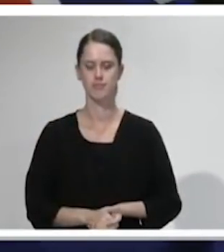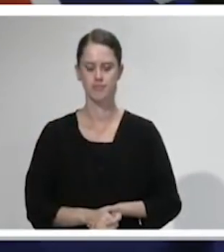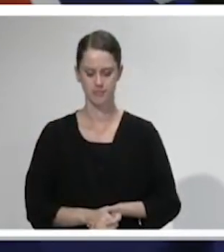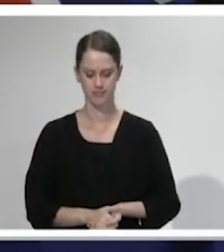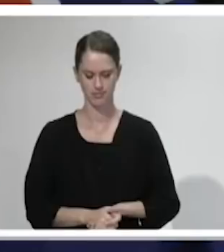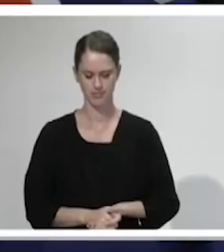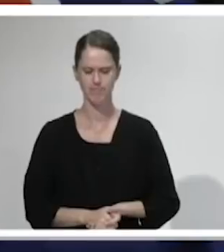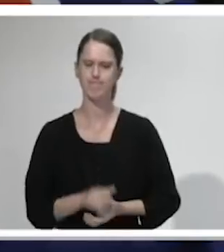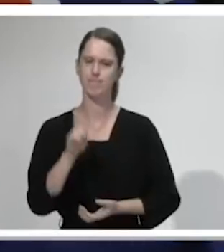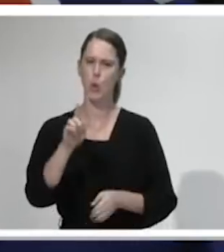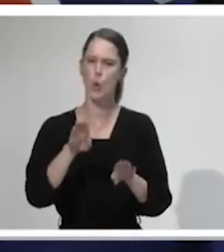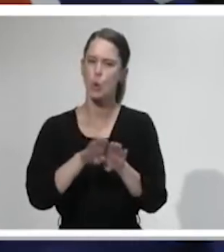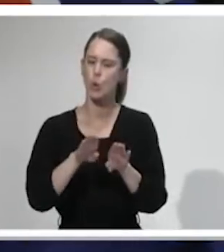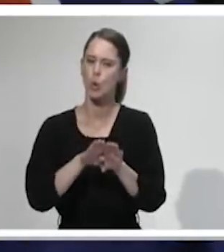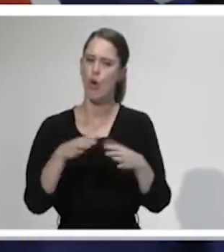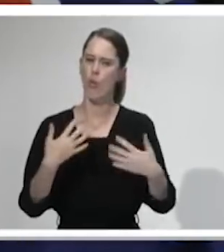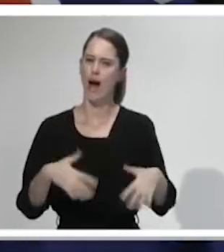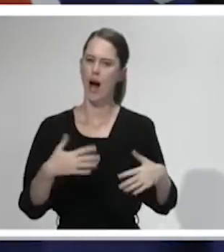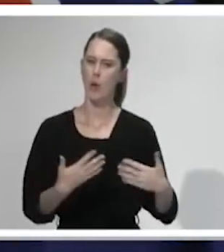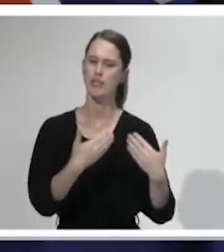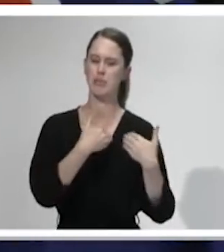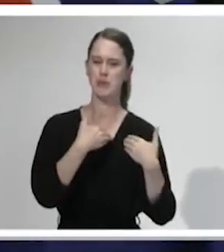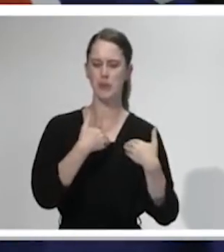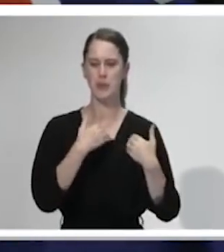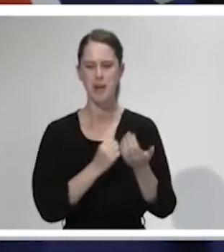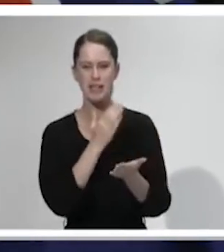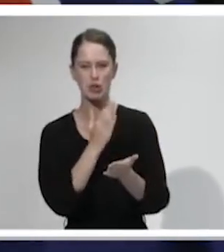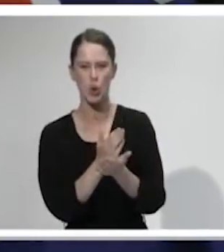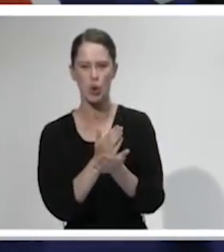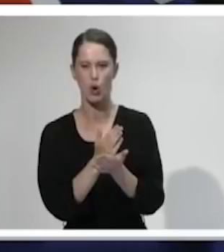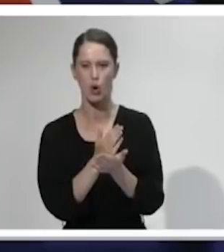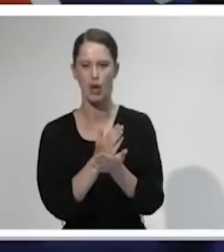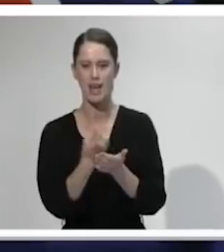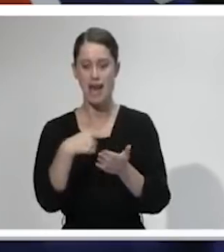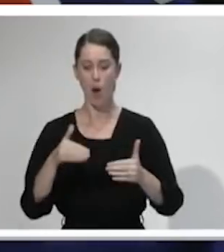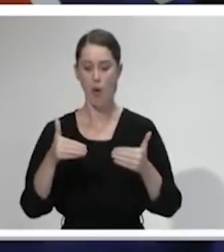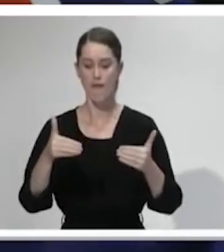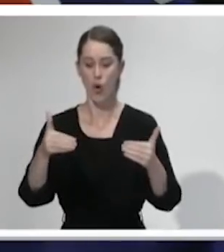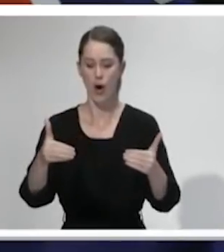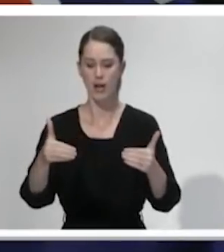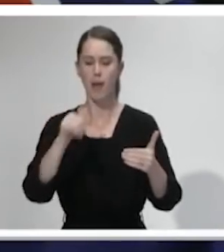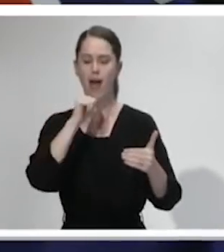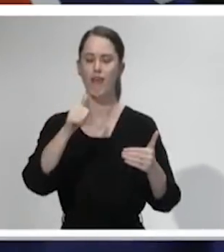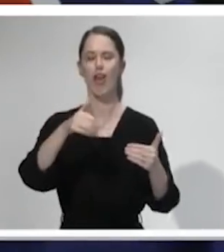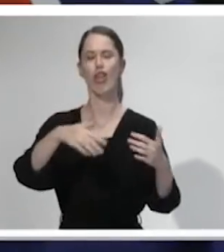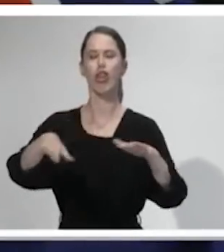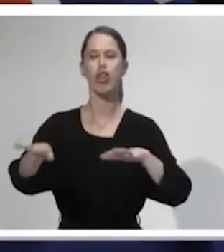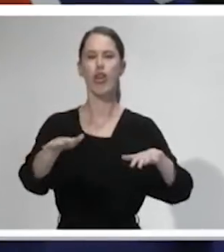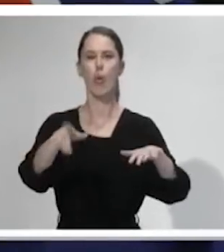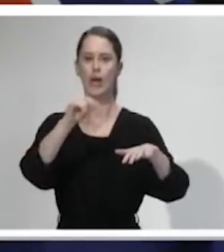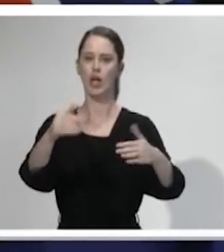But I also feel a huge responsibility to ensure that we do not lose any of the gains that we have made either.